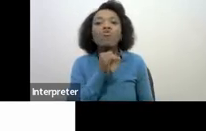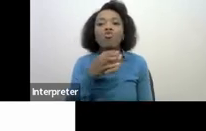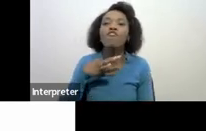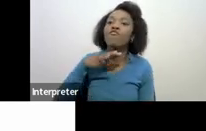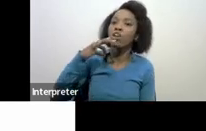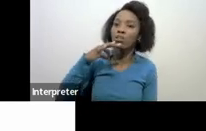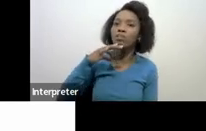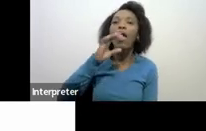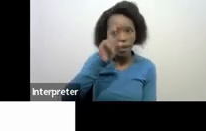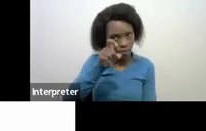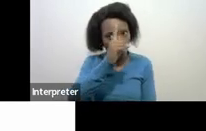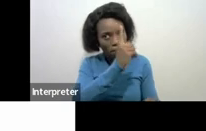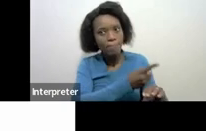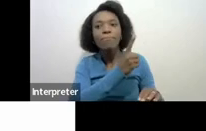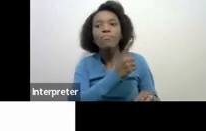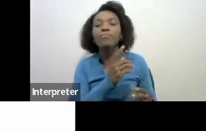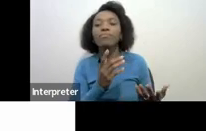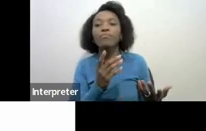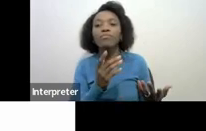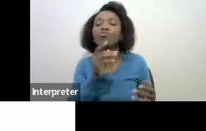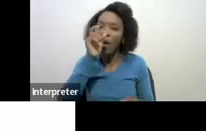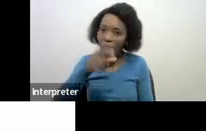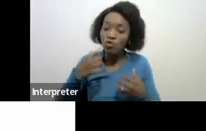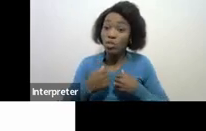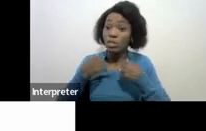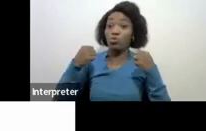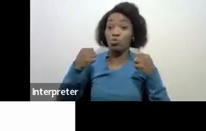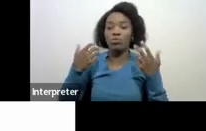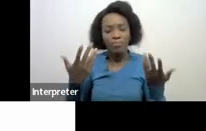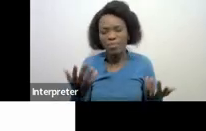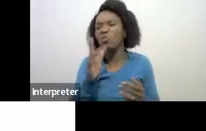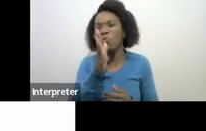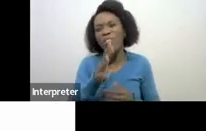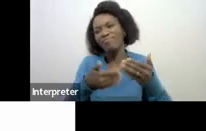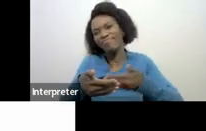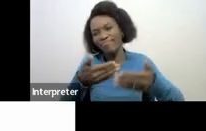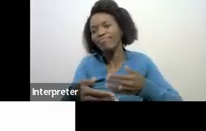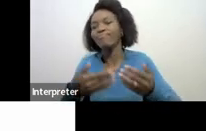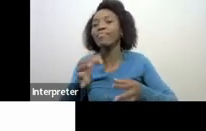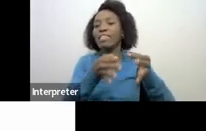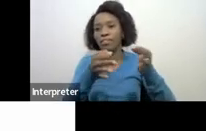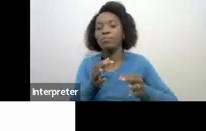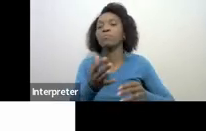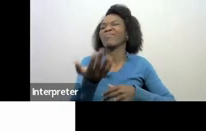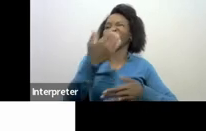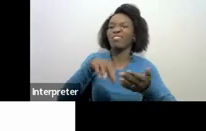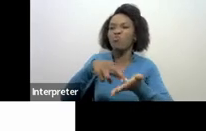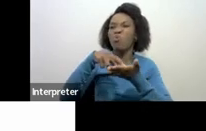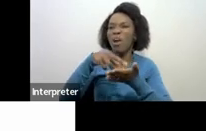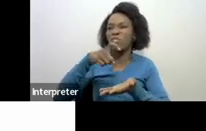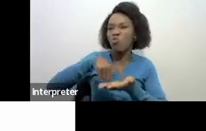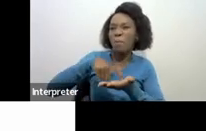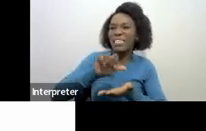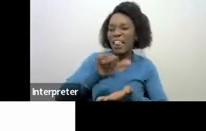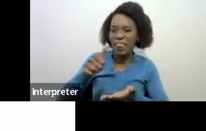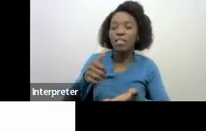must be a disclosure and I'll talk about that when I continue but let's move on to other requirements so you can come to